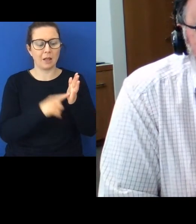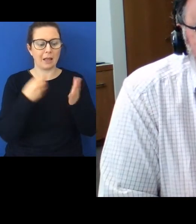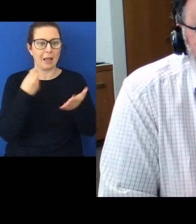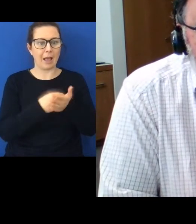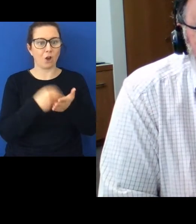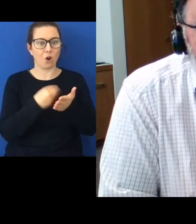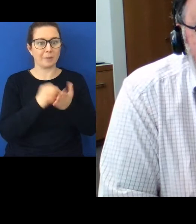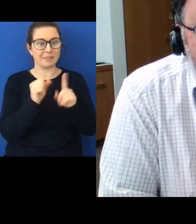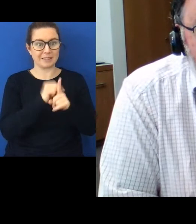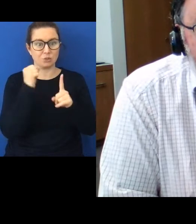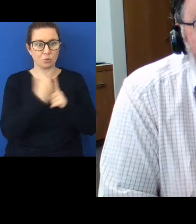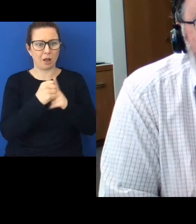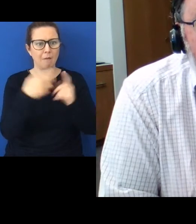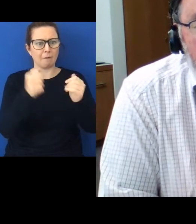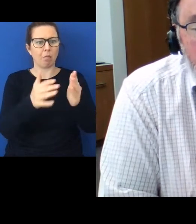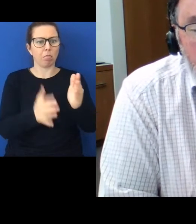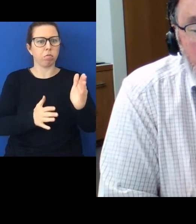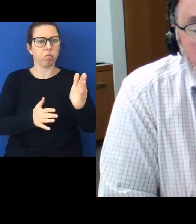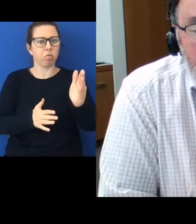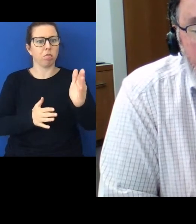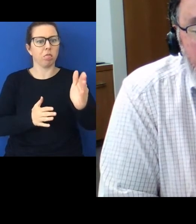economic situation lagging behind